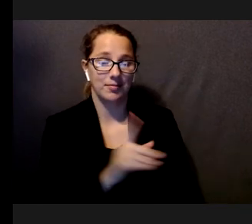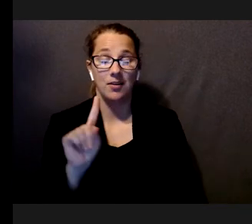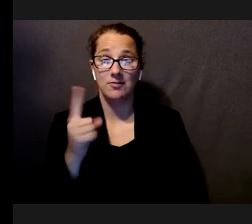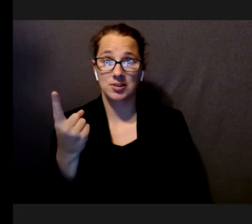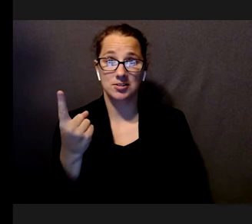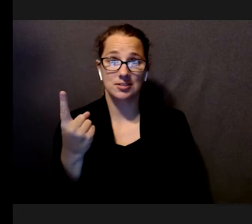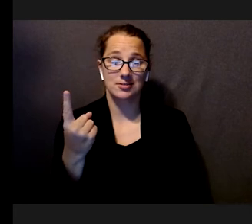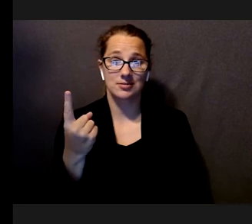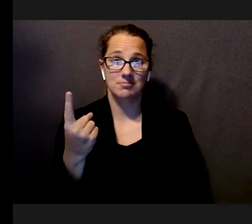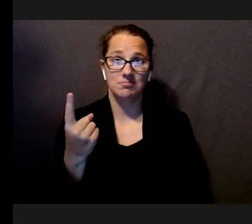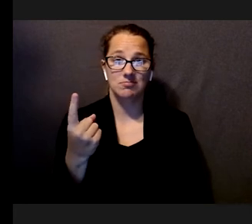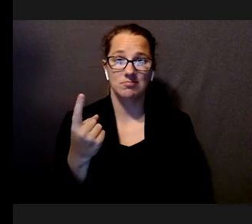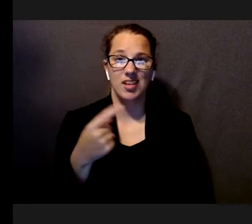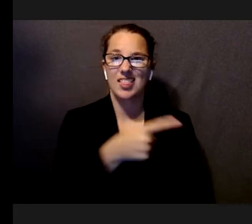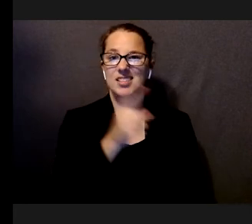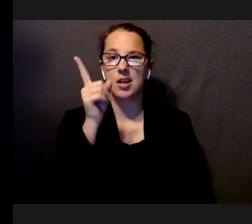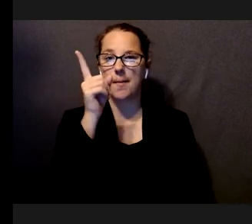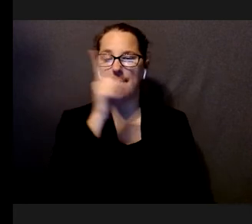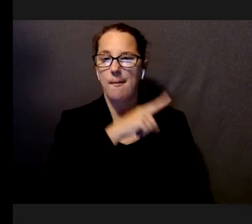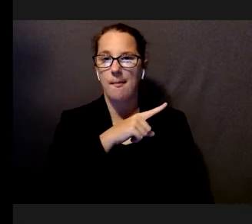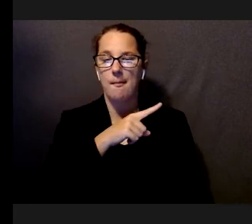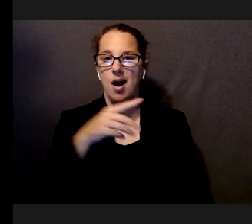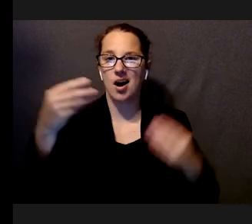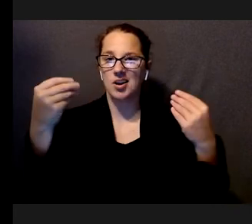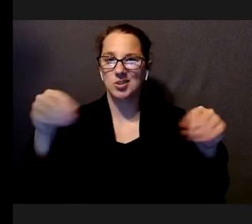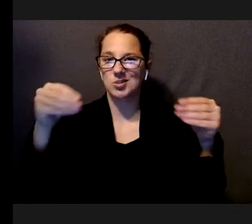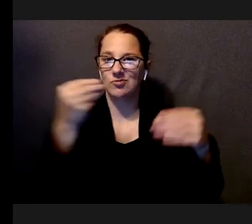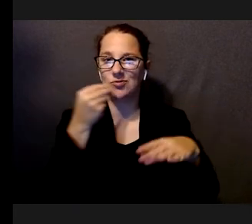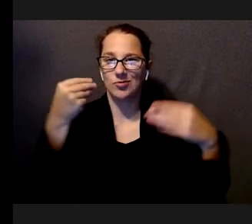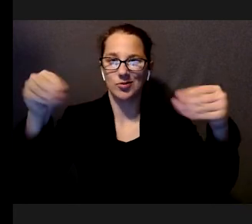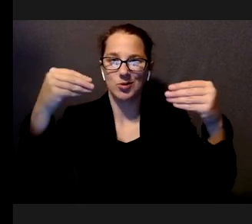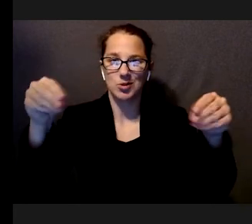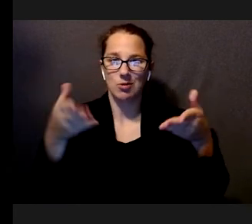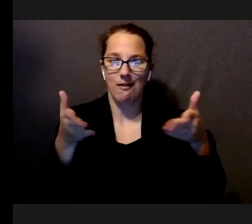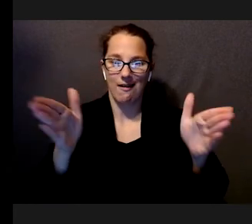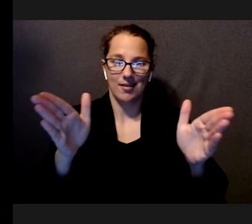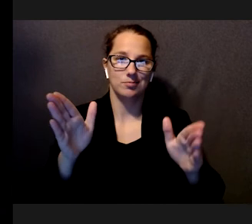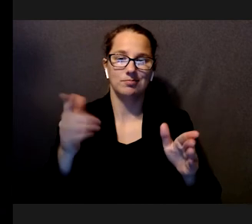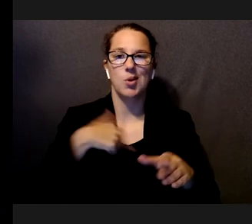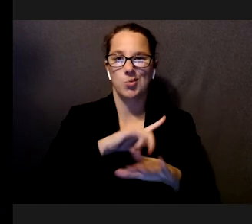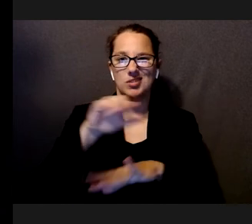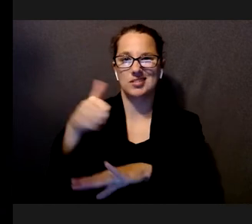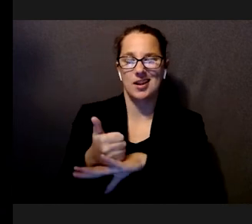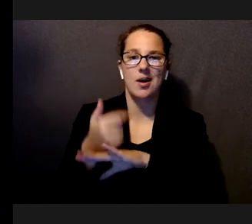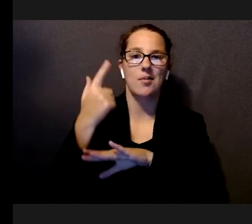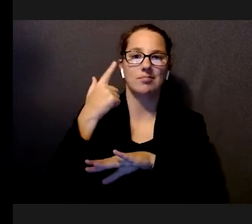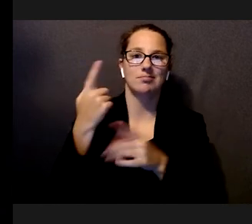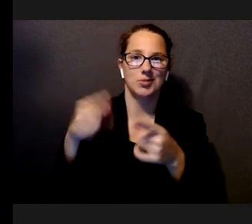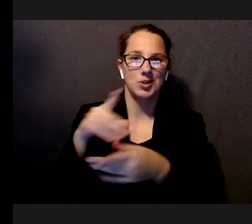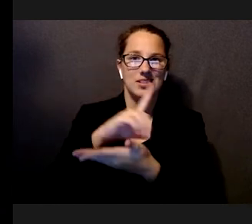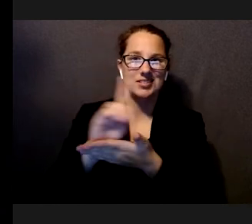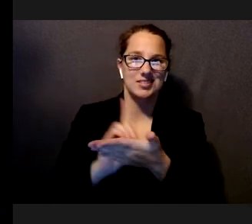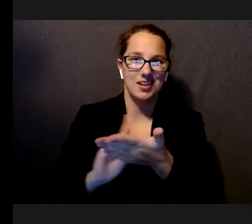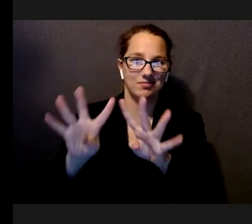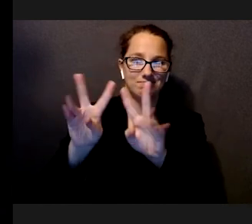First, let's take a look at a mock grocery store aisle. So, we set this up when we were going through the